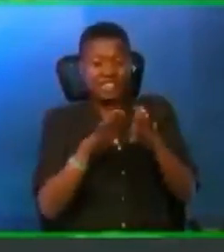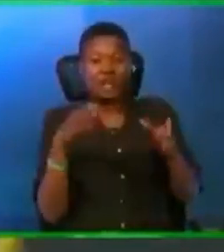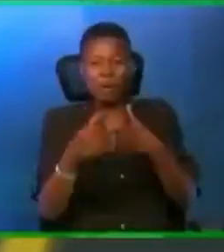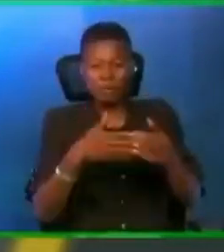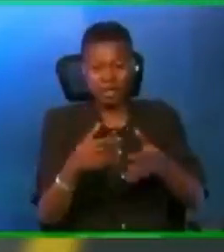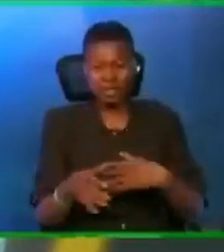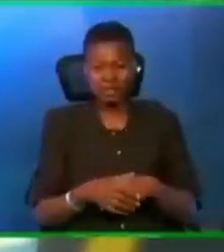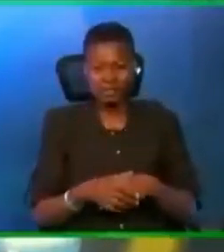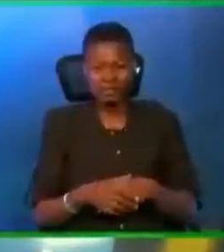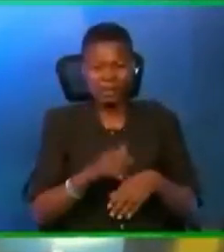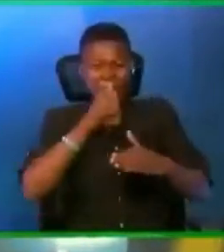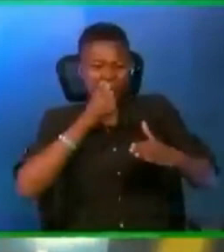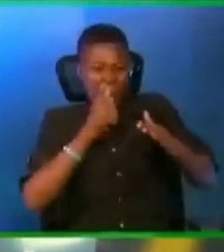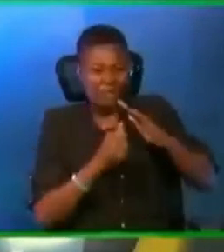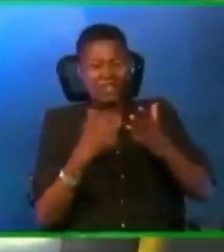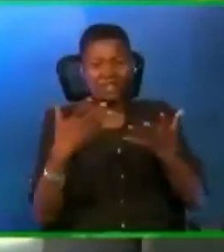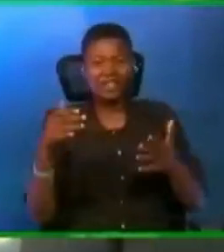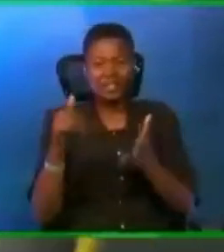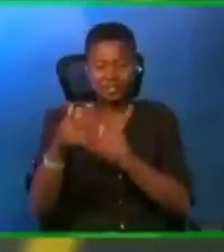Sealed things.